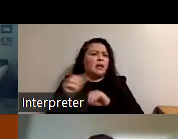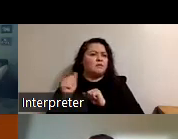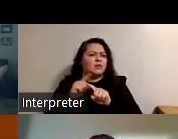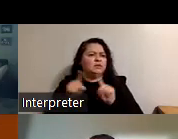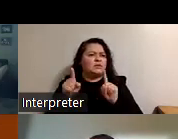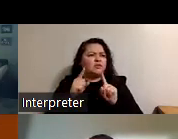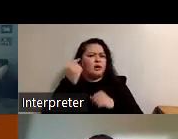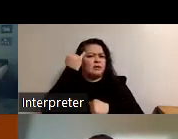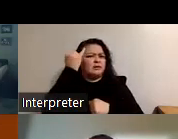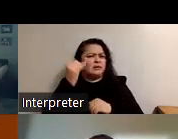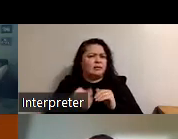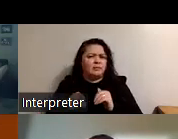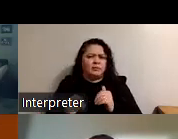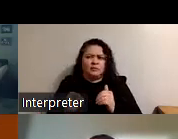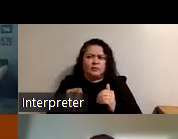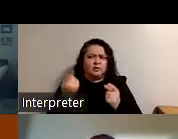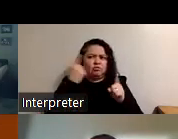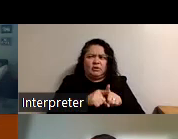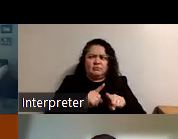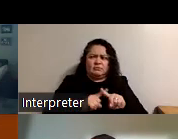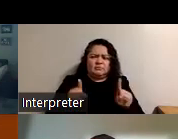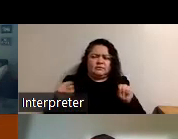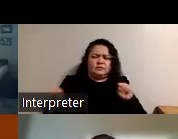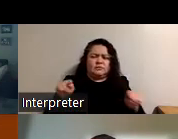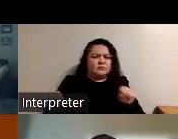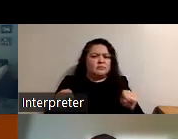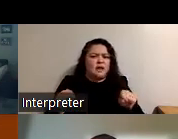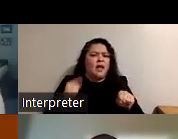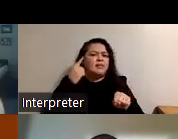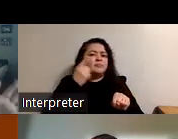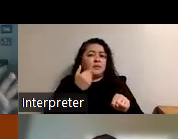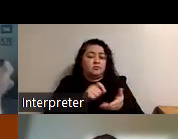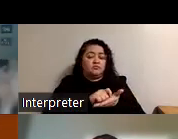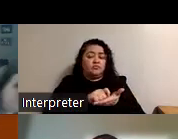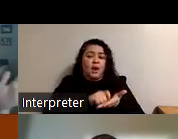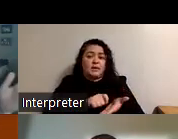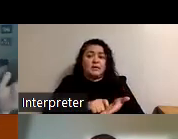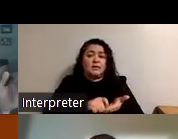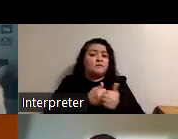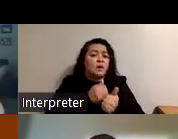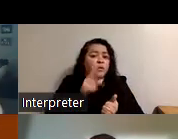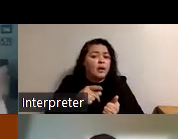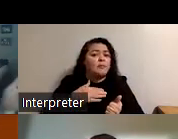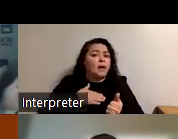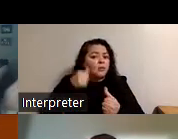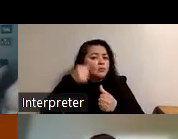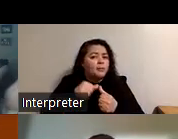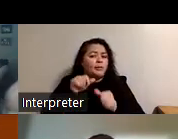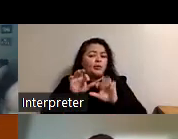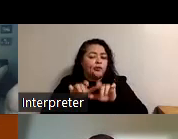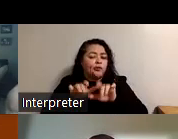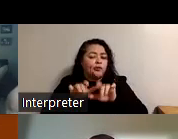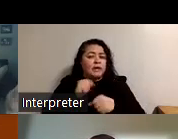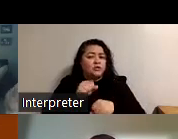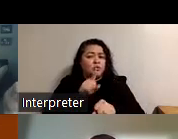idea than you of what was agreed upon i think putting things in writing and just saying just following up this is my recollection can you confirm